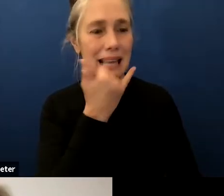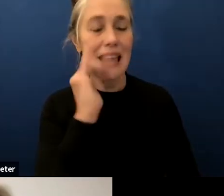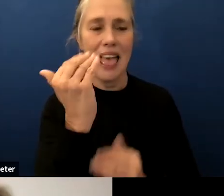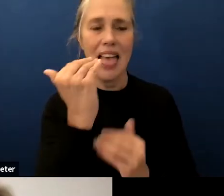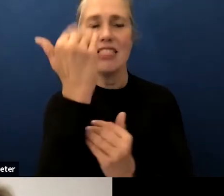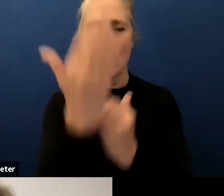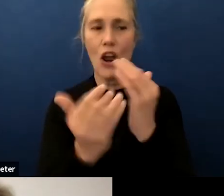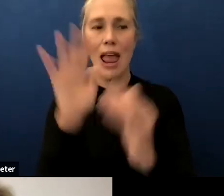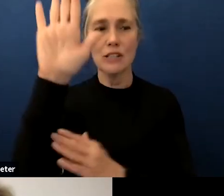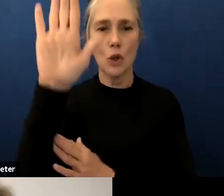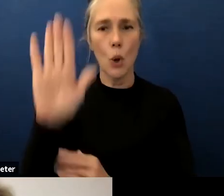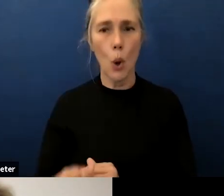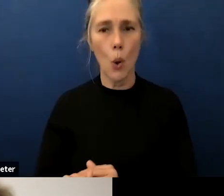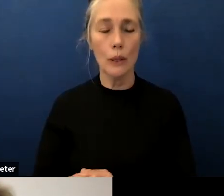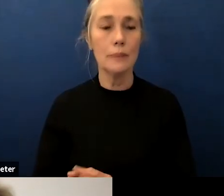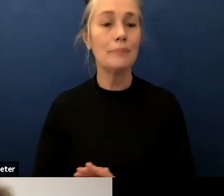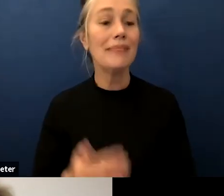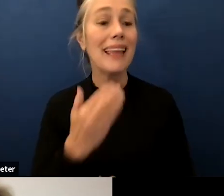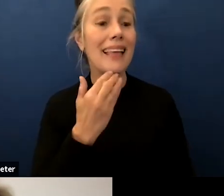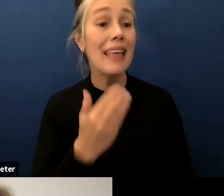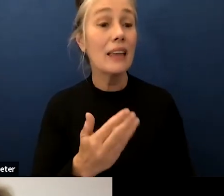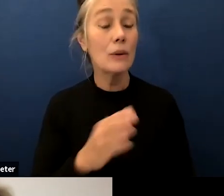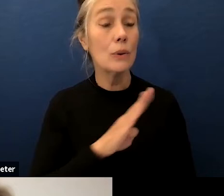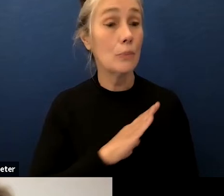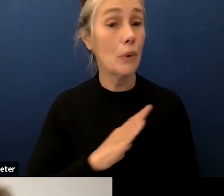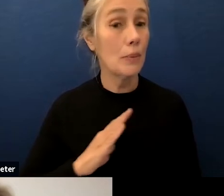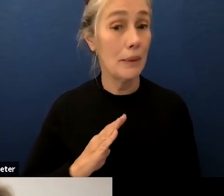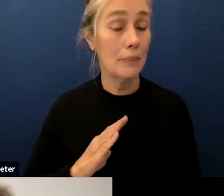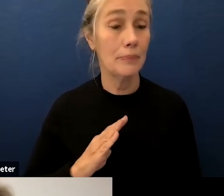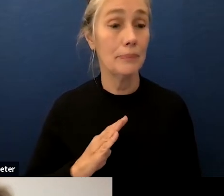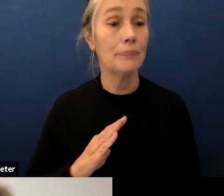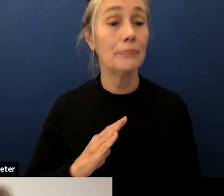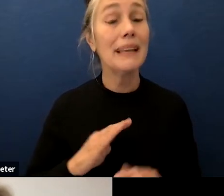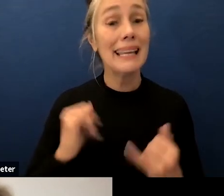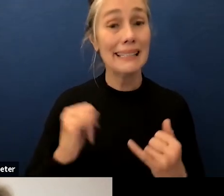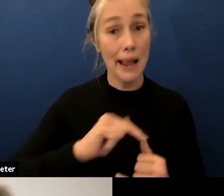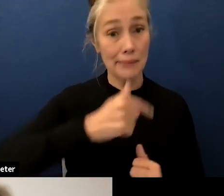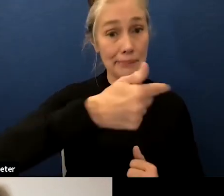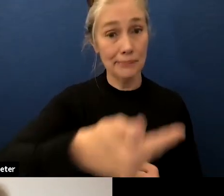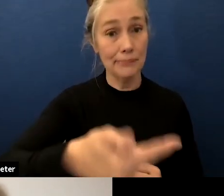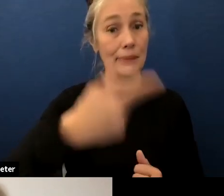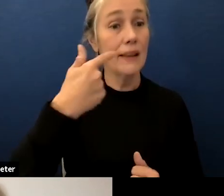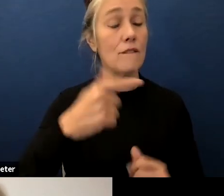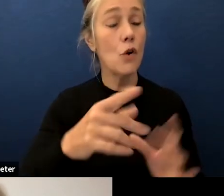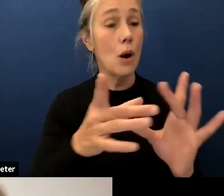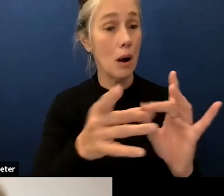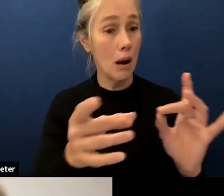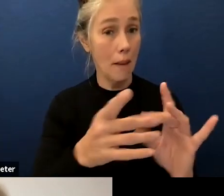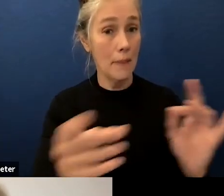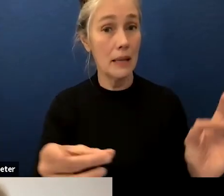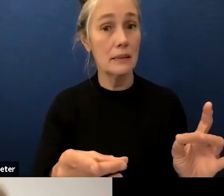okay thank you so much board members i will turn to you for comments and questions